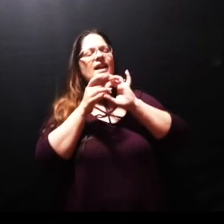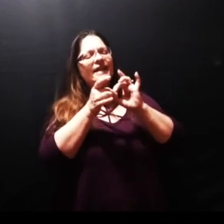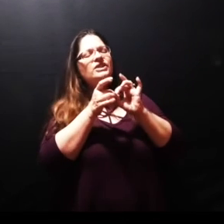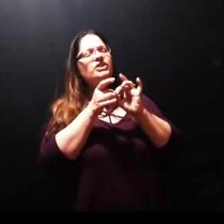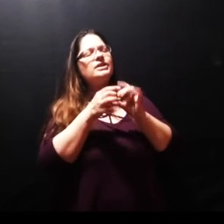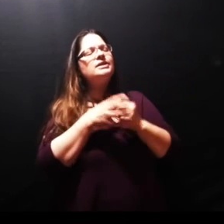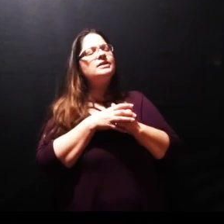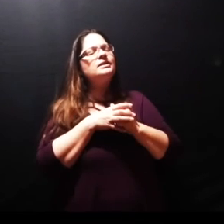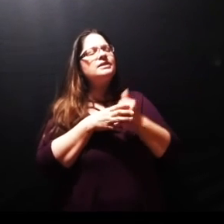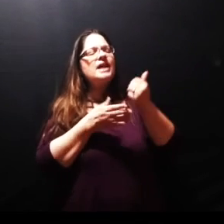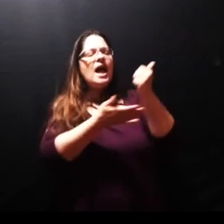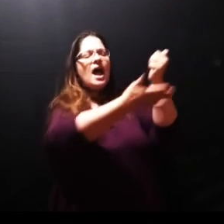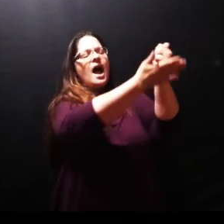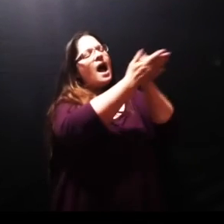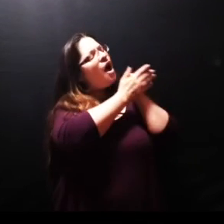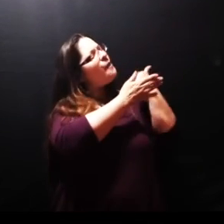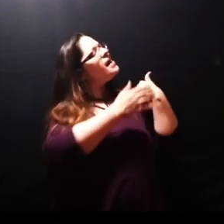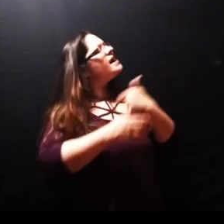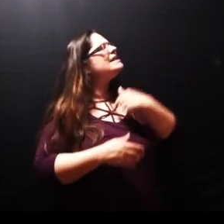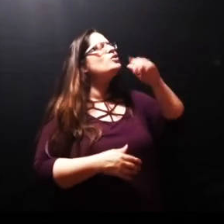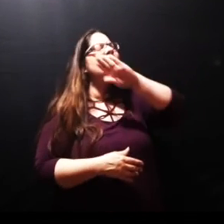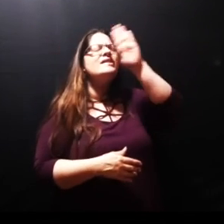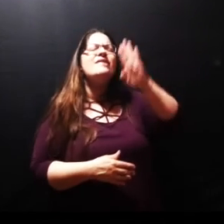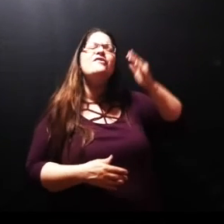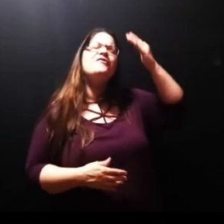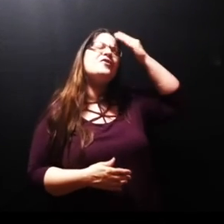help us never ever to forget that